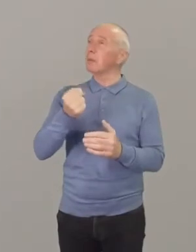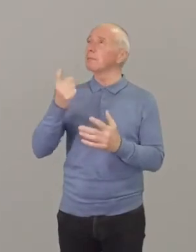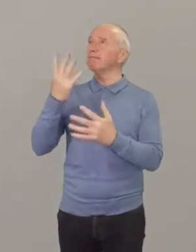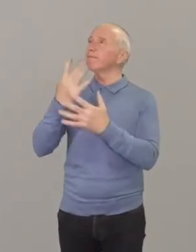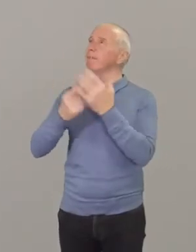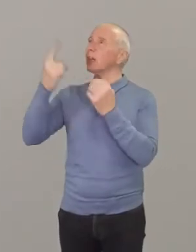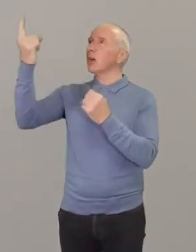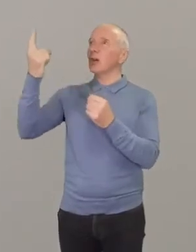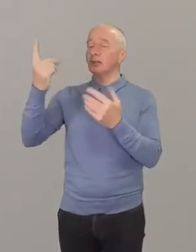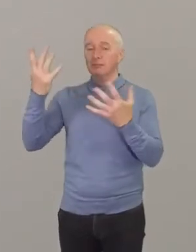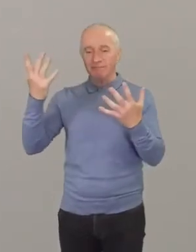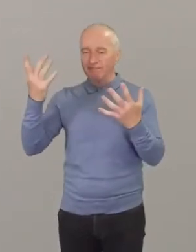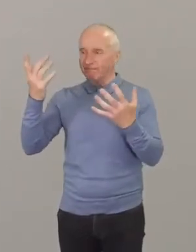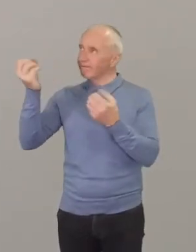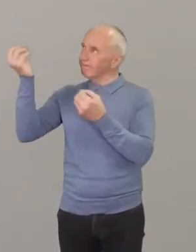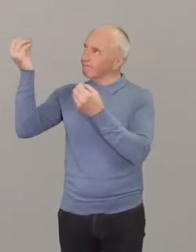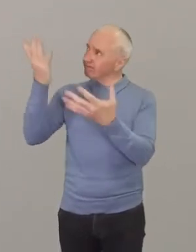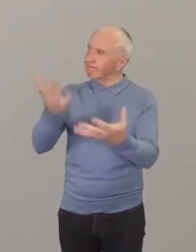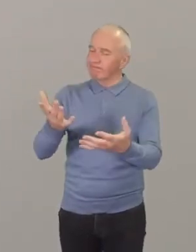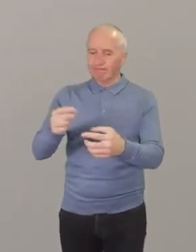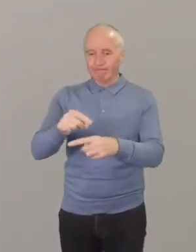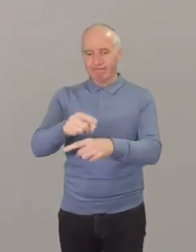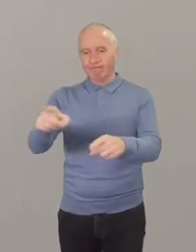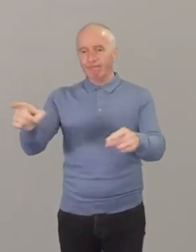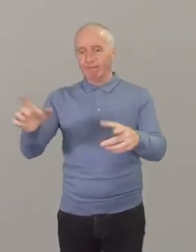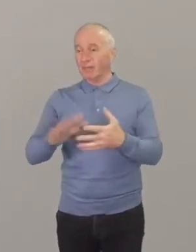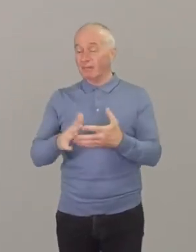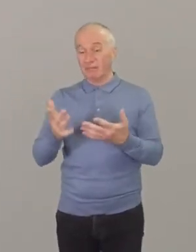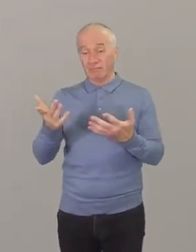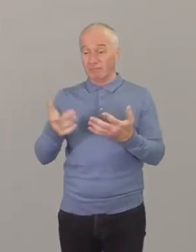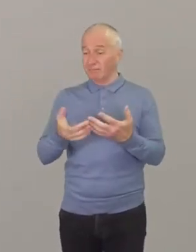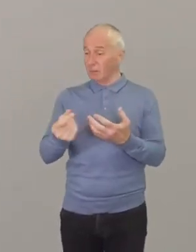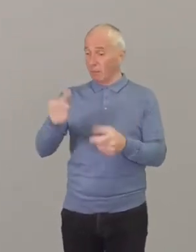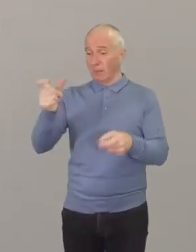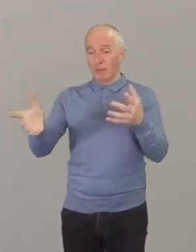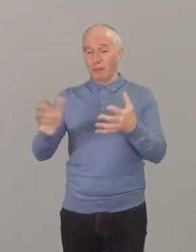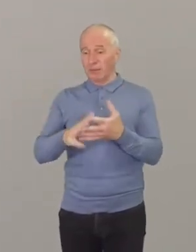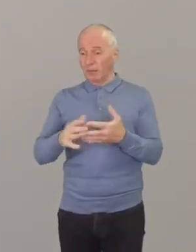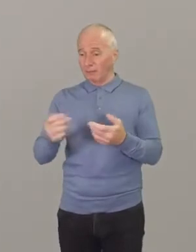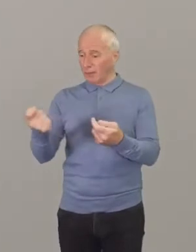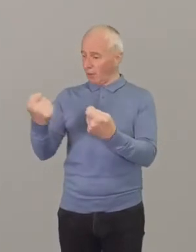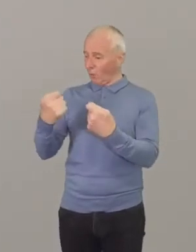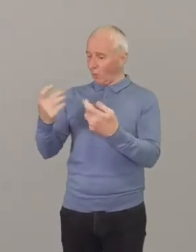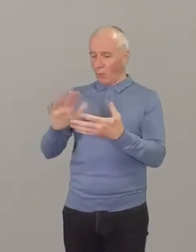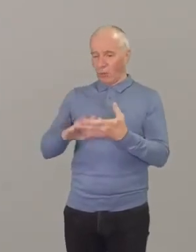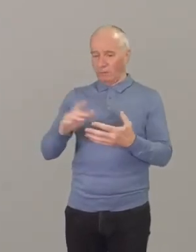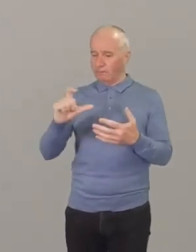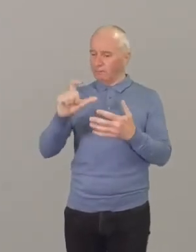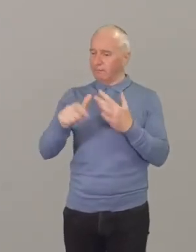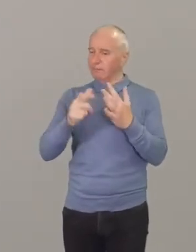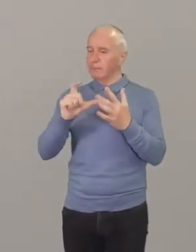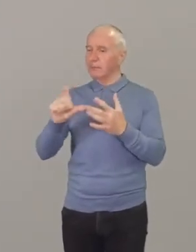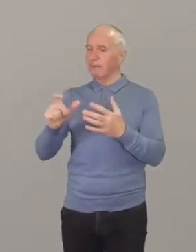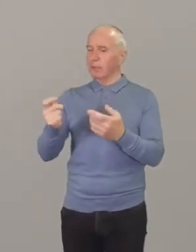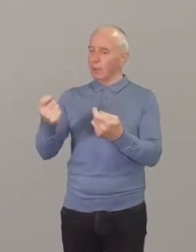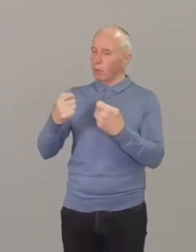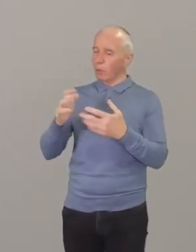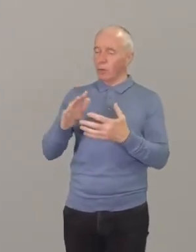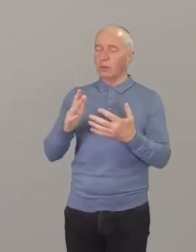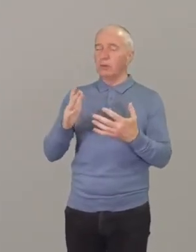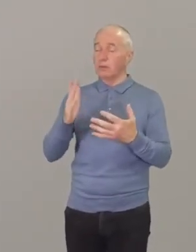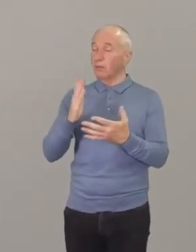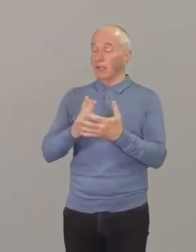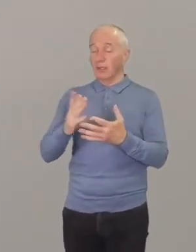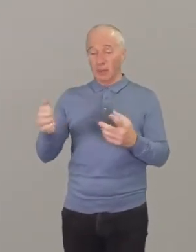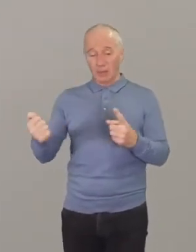that's been recognised through civic awards and things as well but it's the impact on